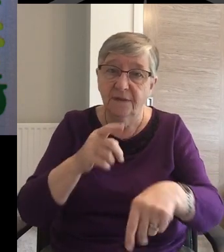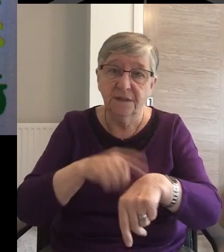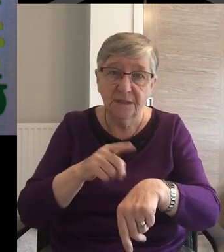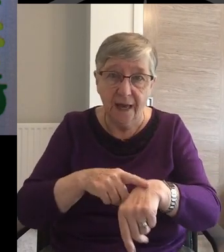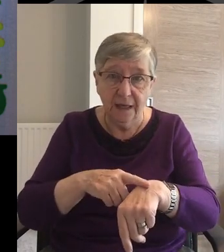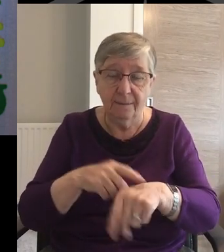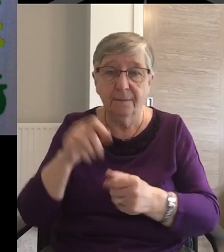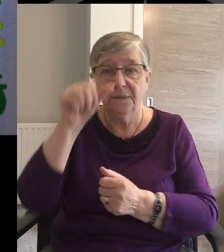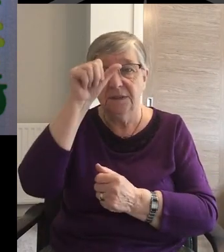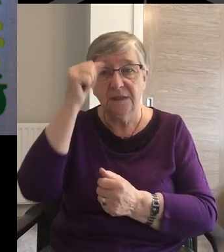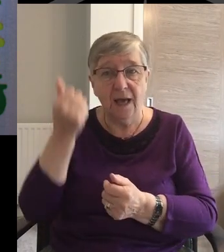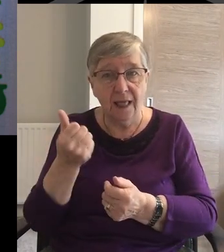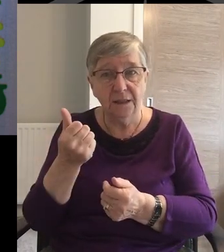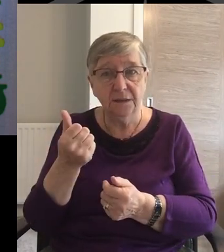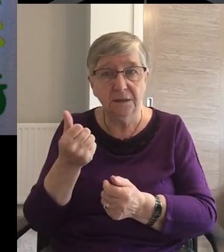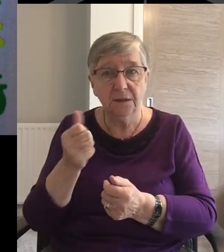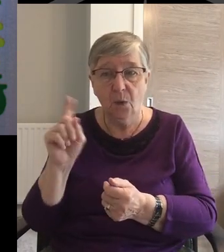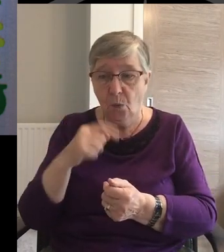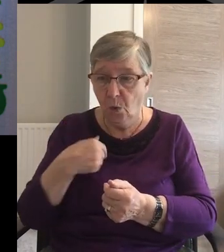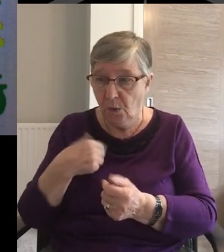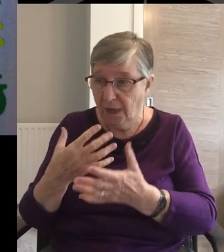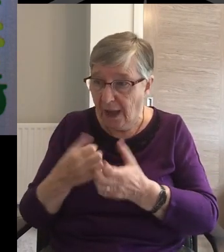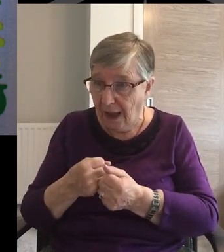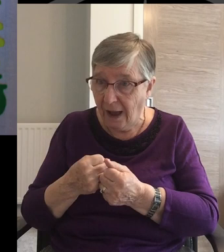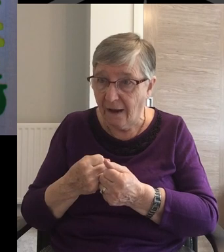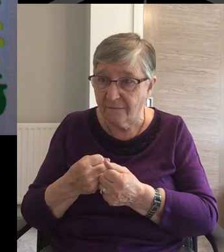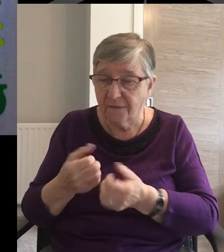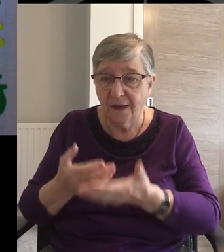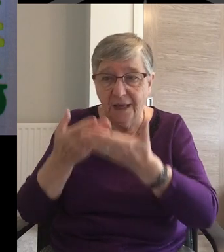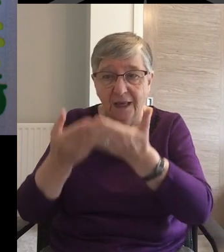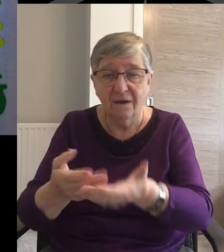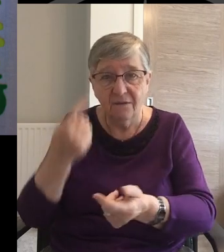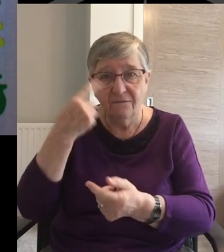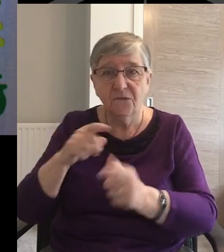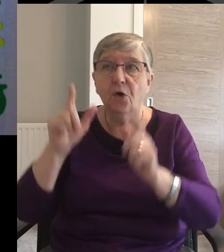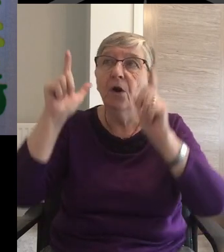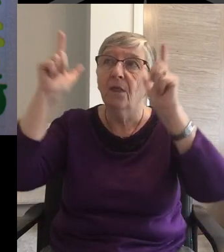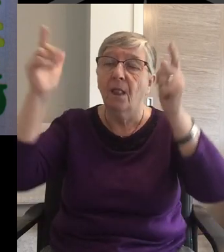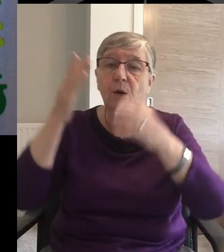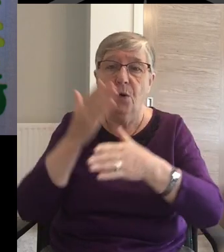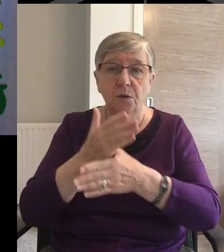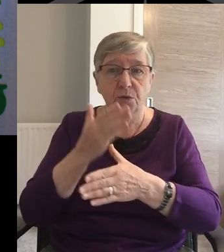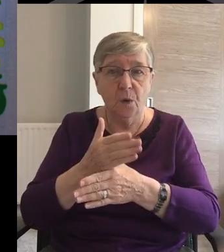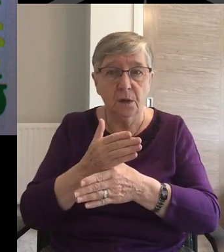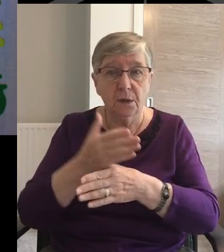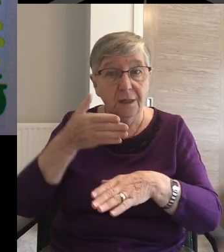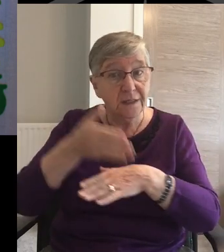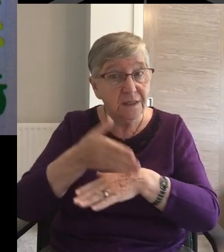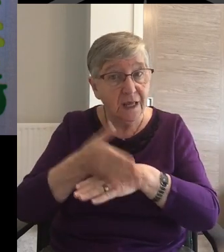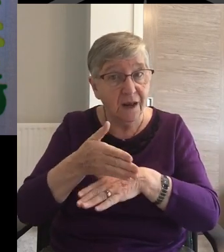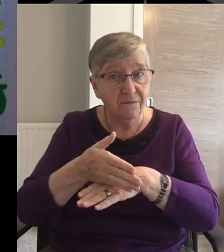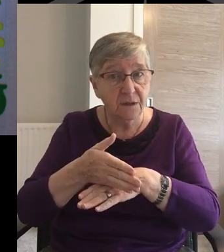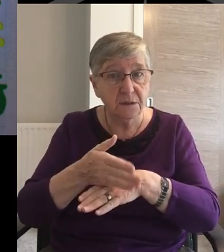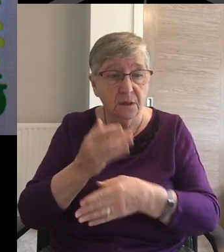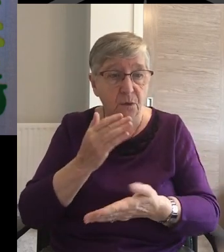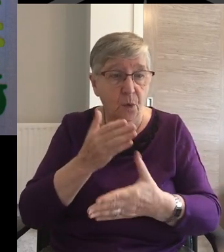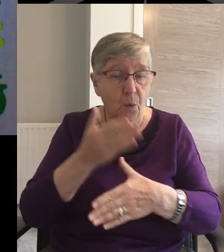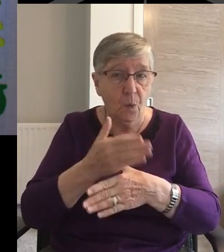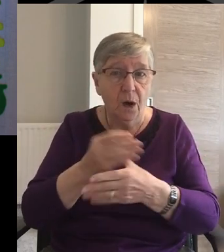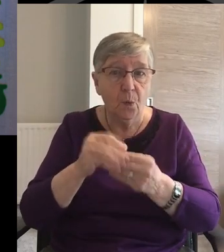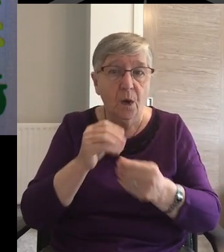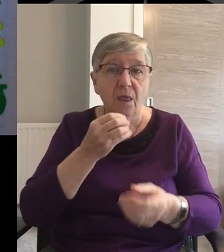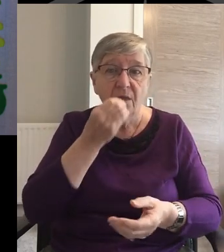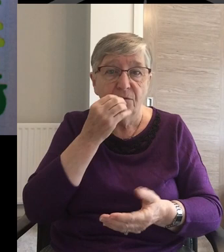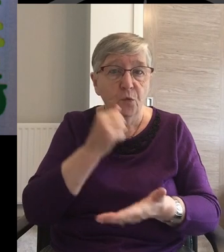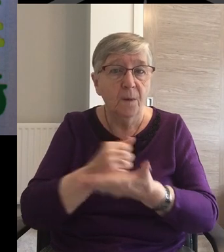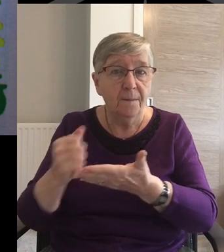talents Our possessions To the Lord's work In service In our work with the food bank In